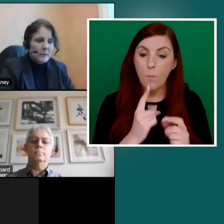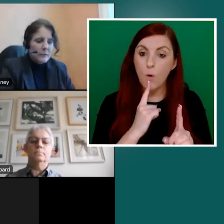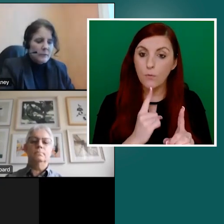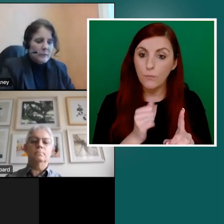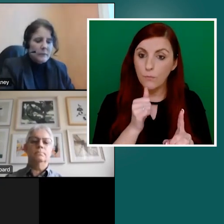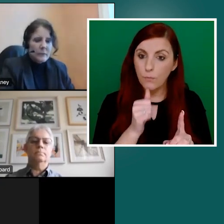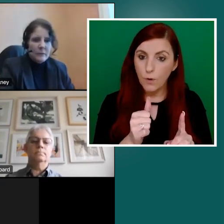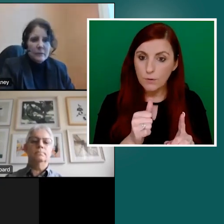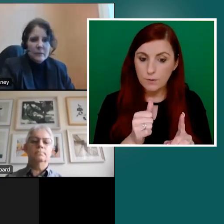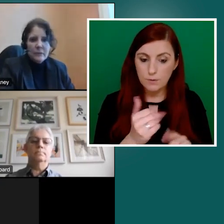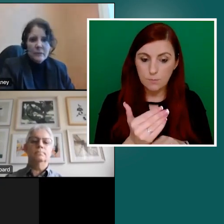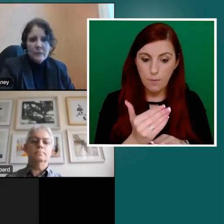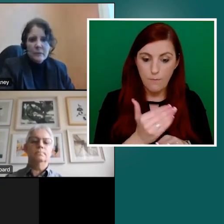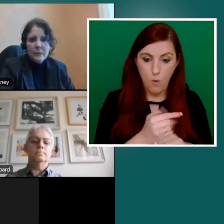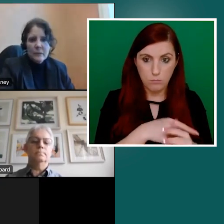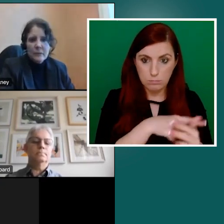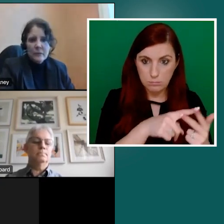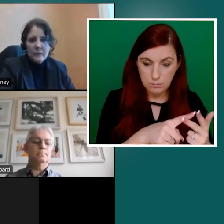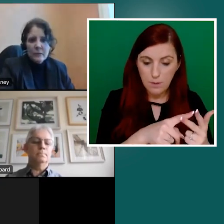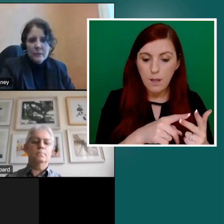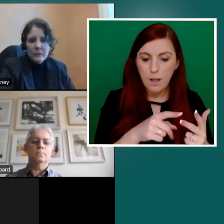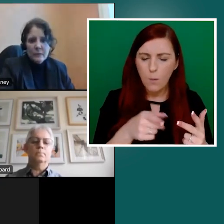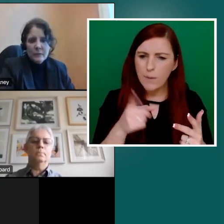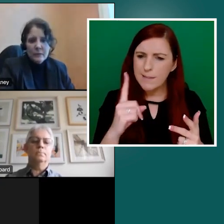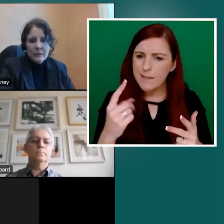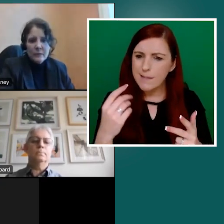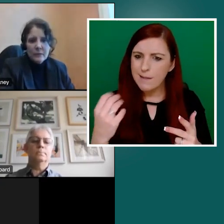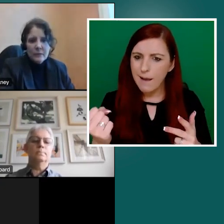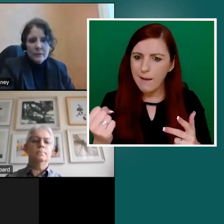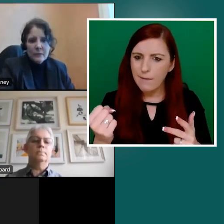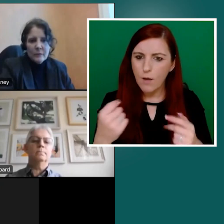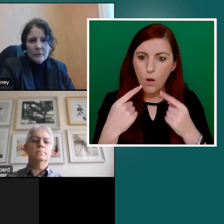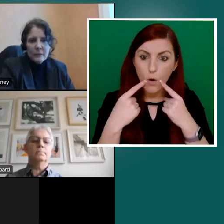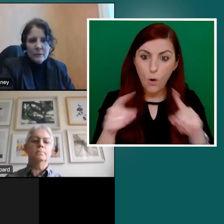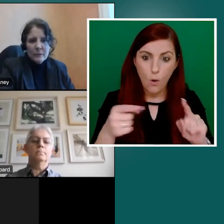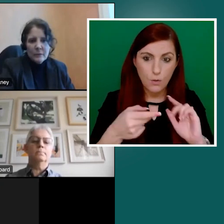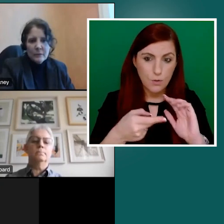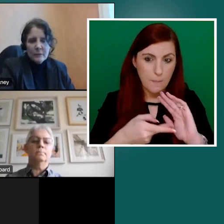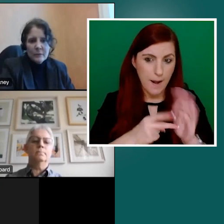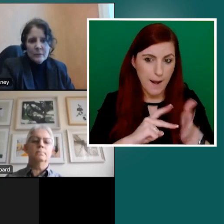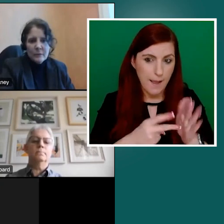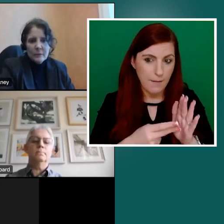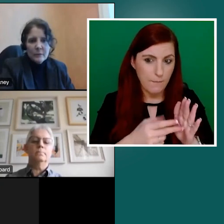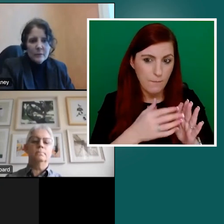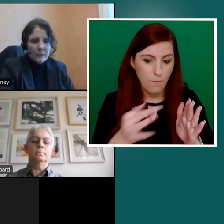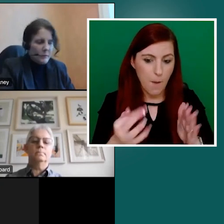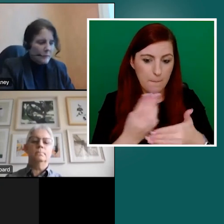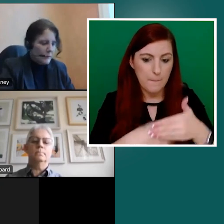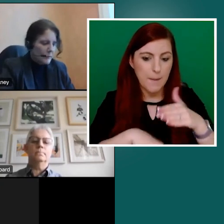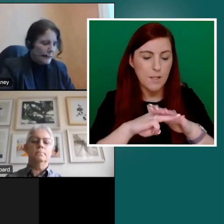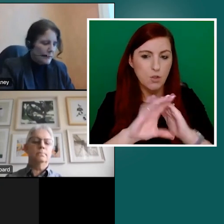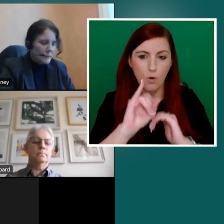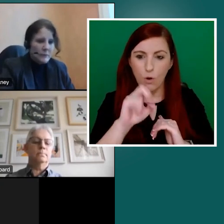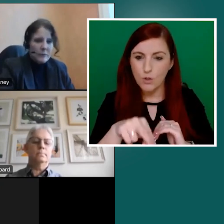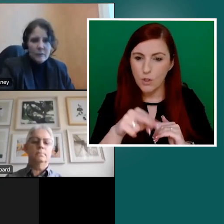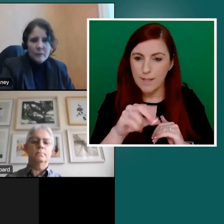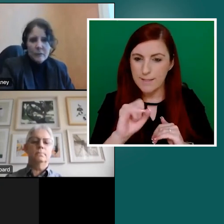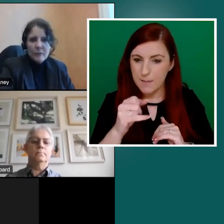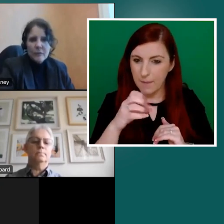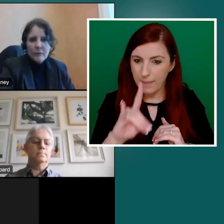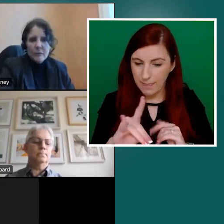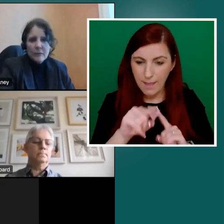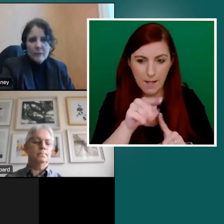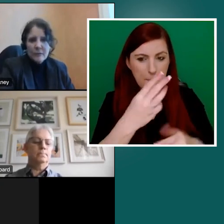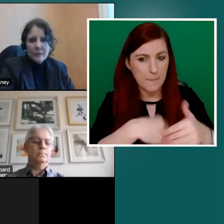we hear from those, we had got a launch planned from Minister Oisin Smith. I mean, the Minister very